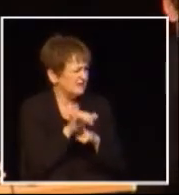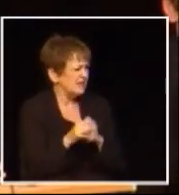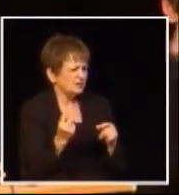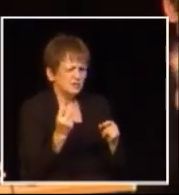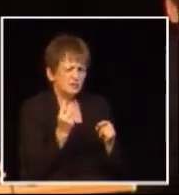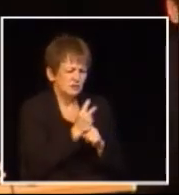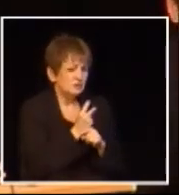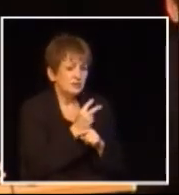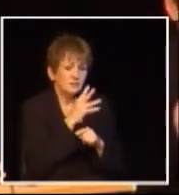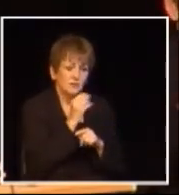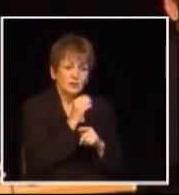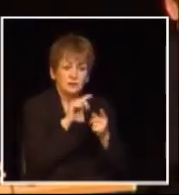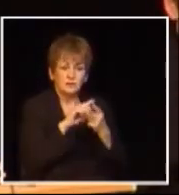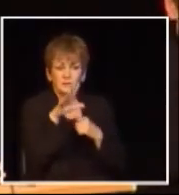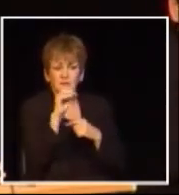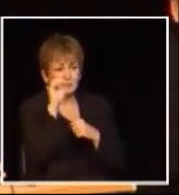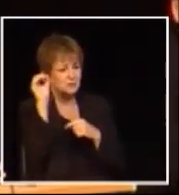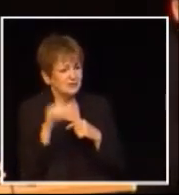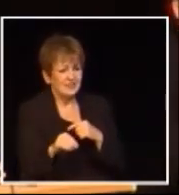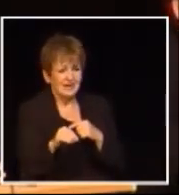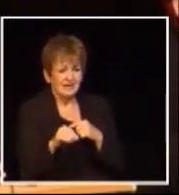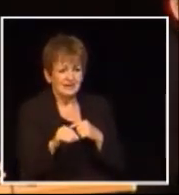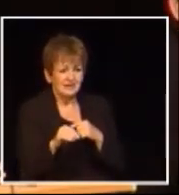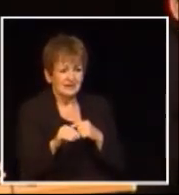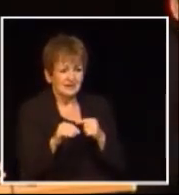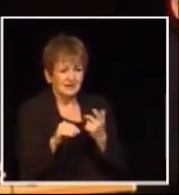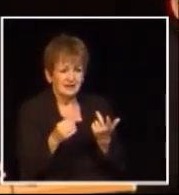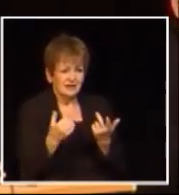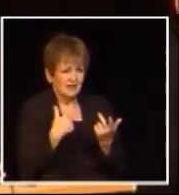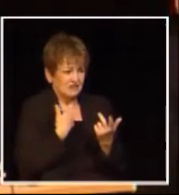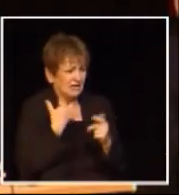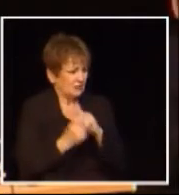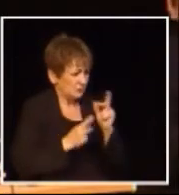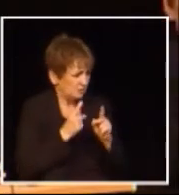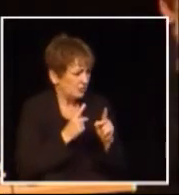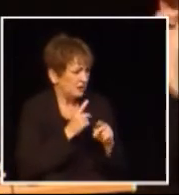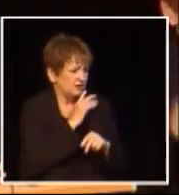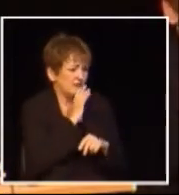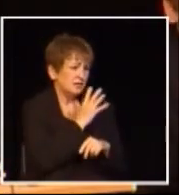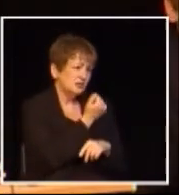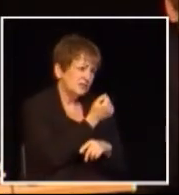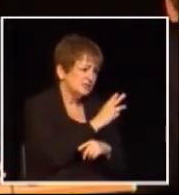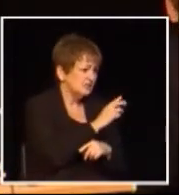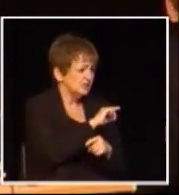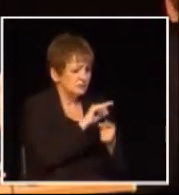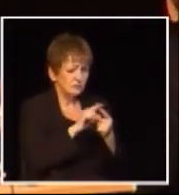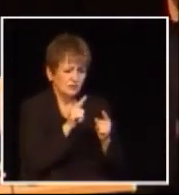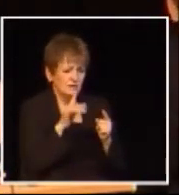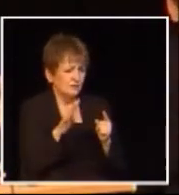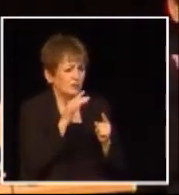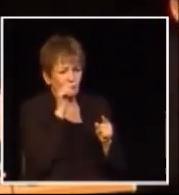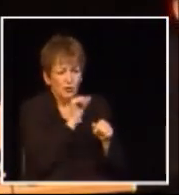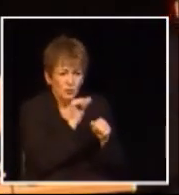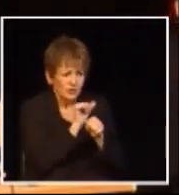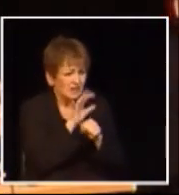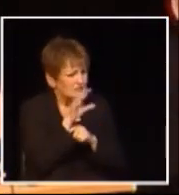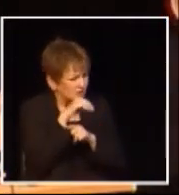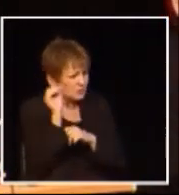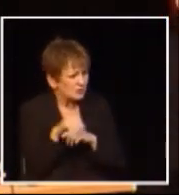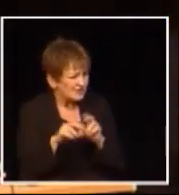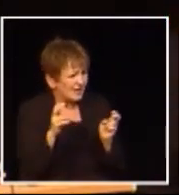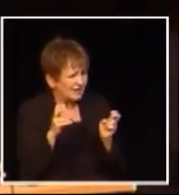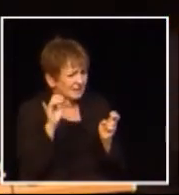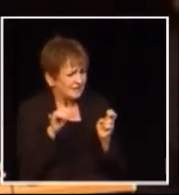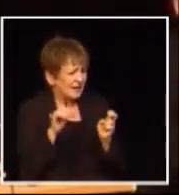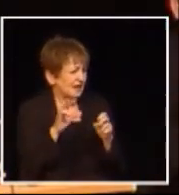unemployment is particularly acute it's in the 40 to 50% range in countries like Ireland and Spain and that's for people between 16